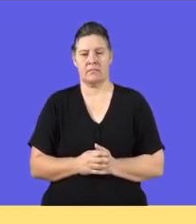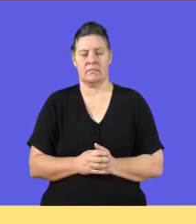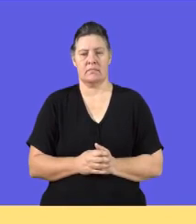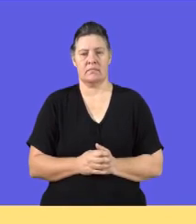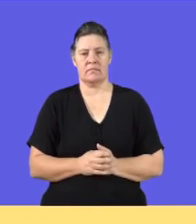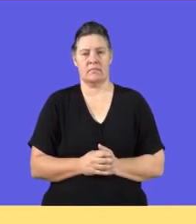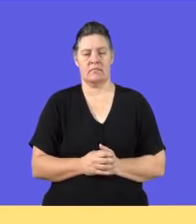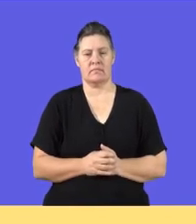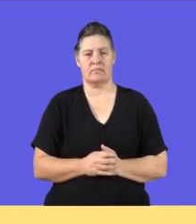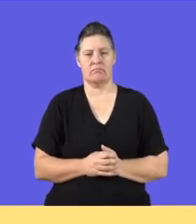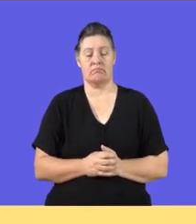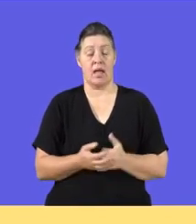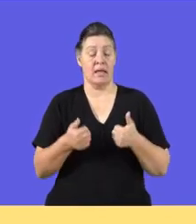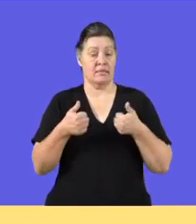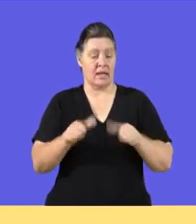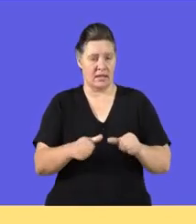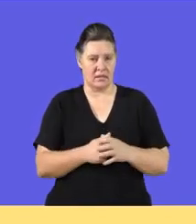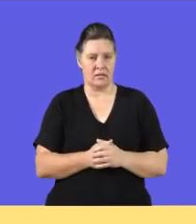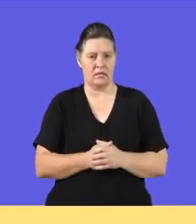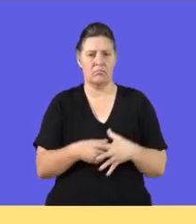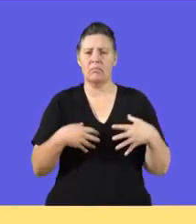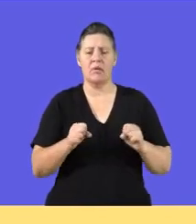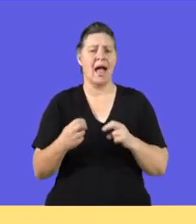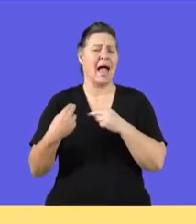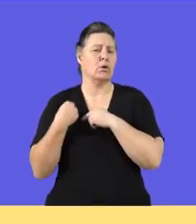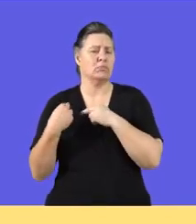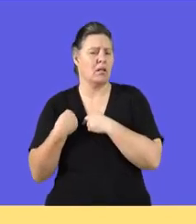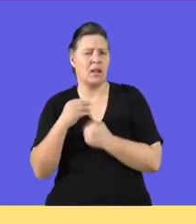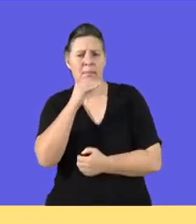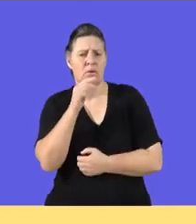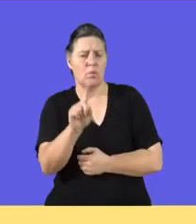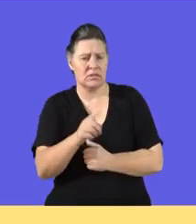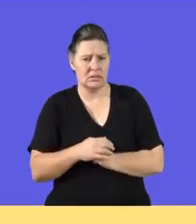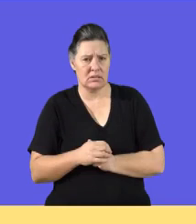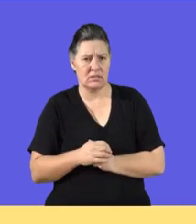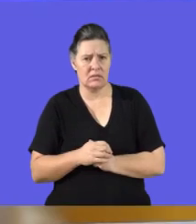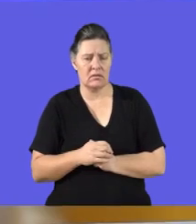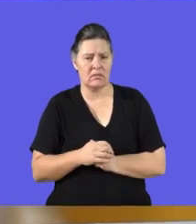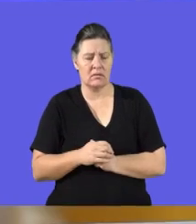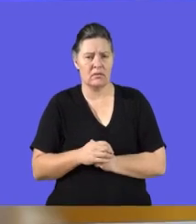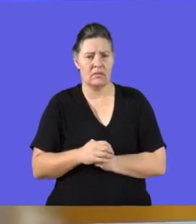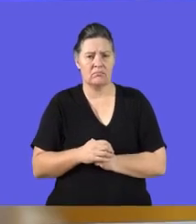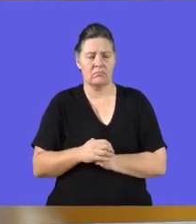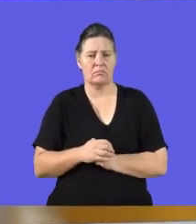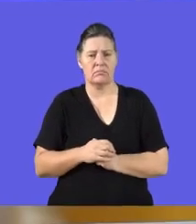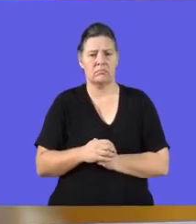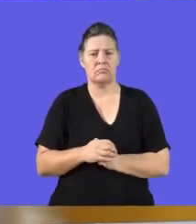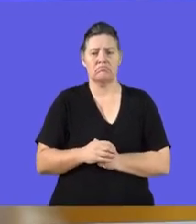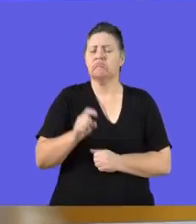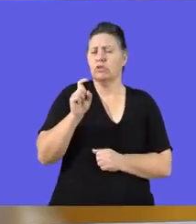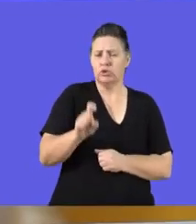his actions. And then being accountable means he should be able